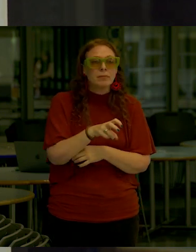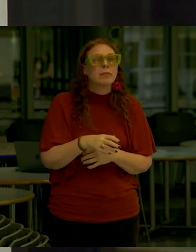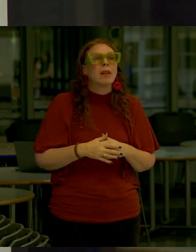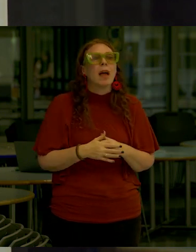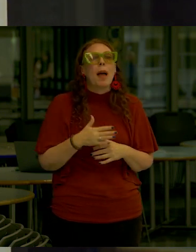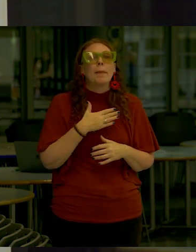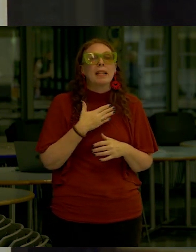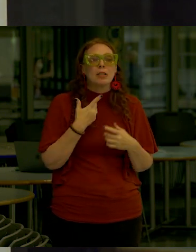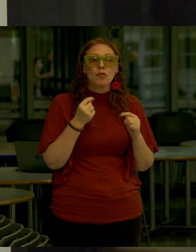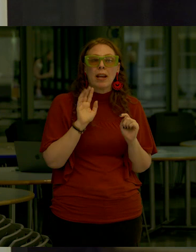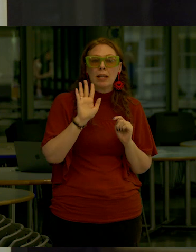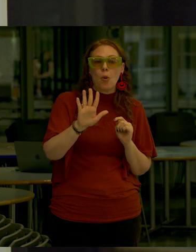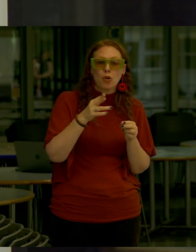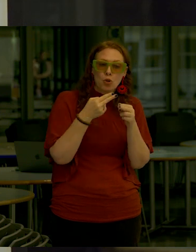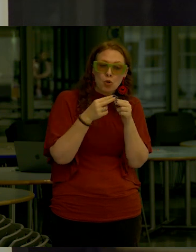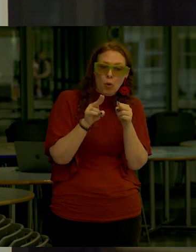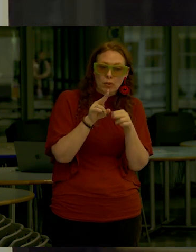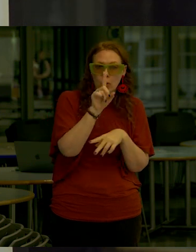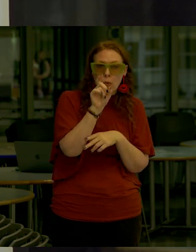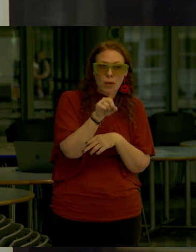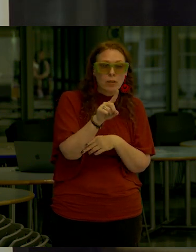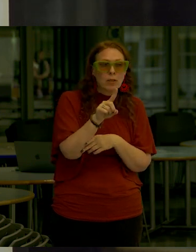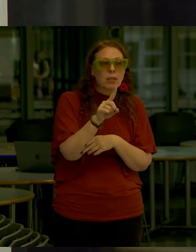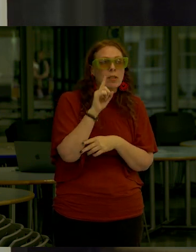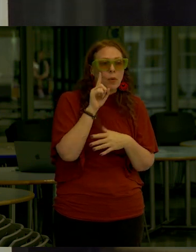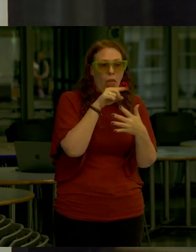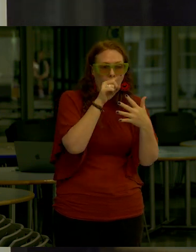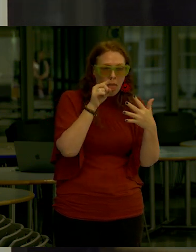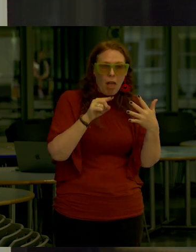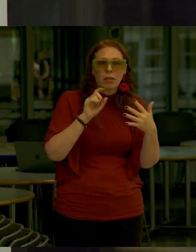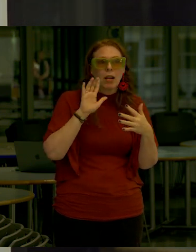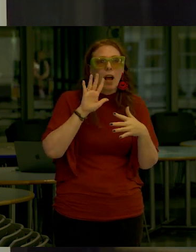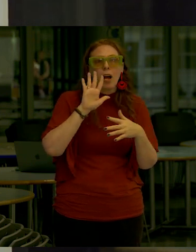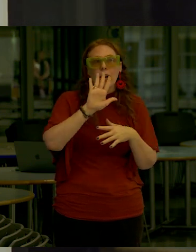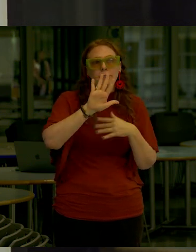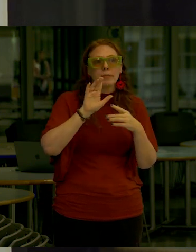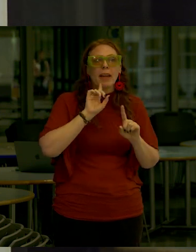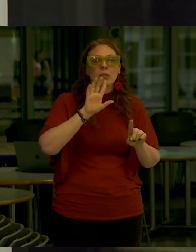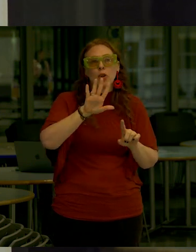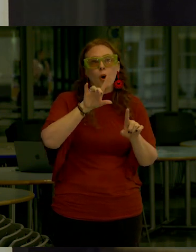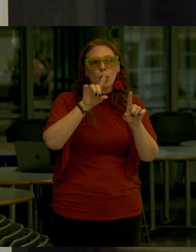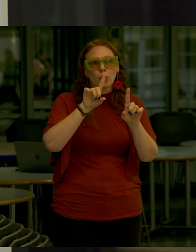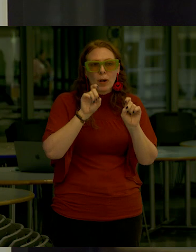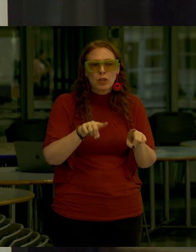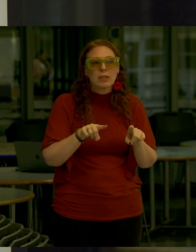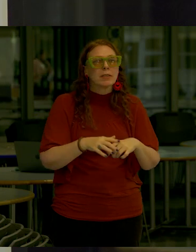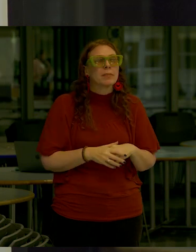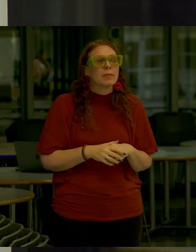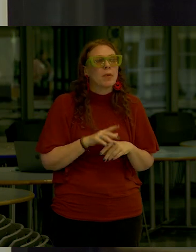you please to try to keep it short so that we can get to everyone we have people in the audience